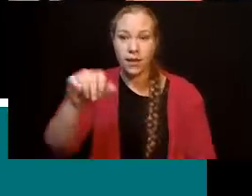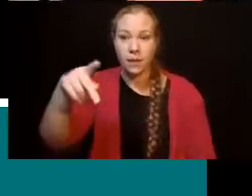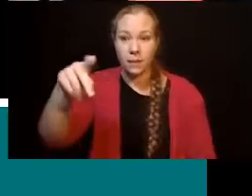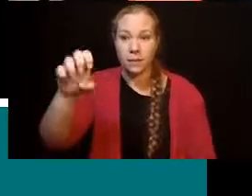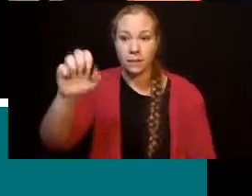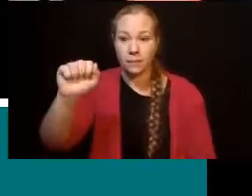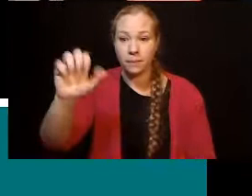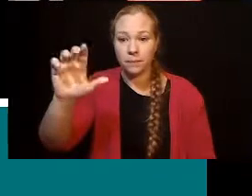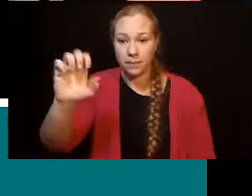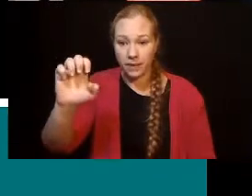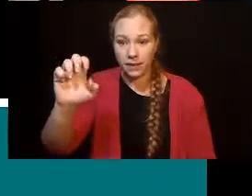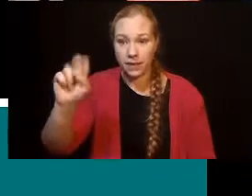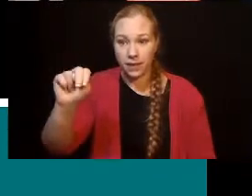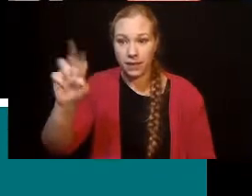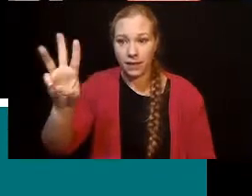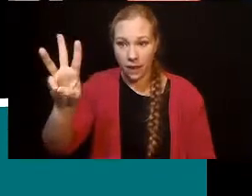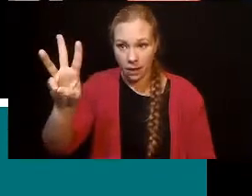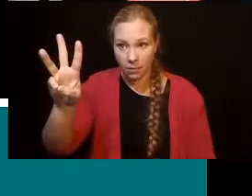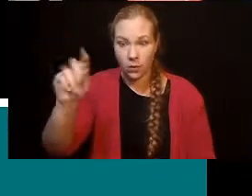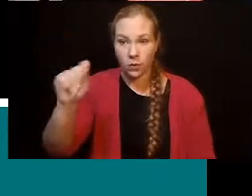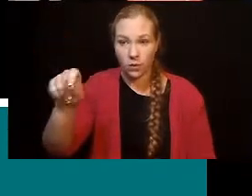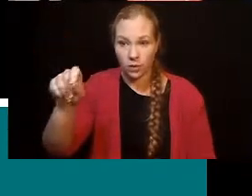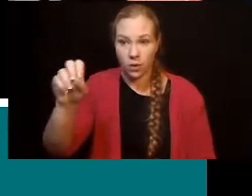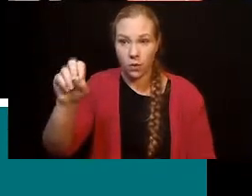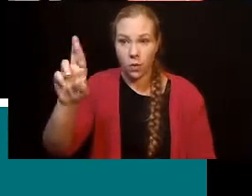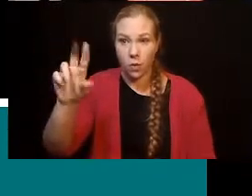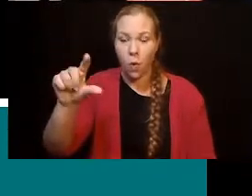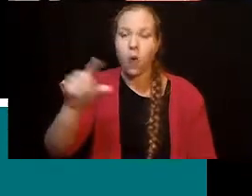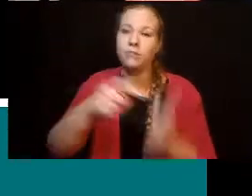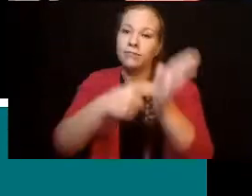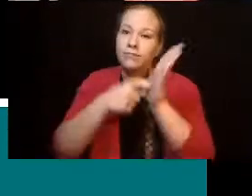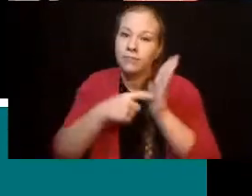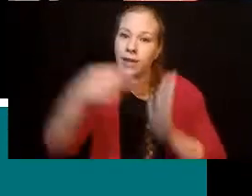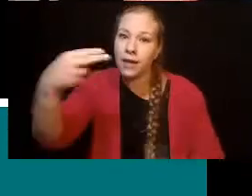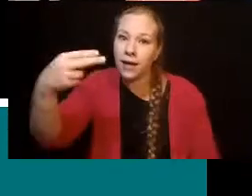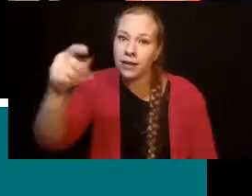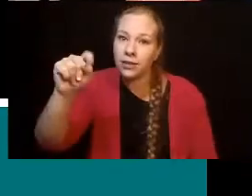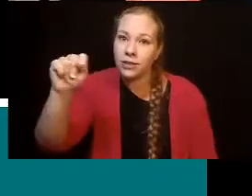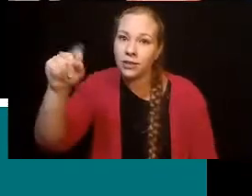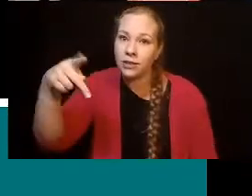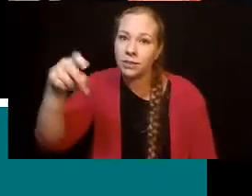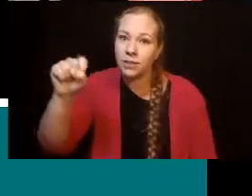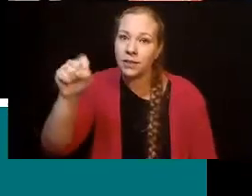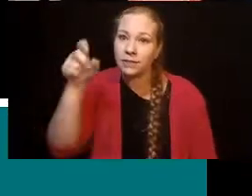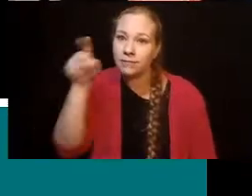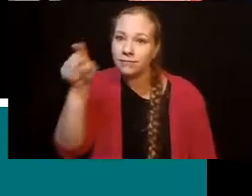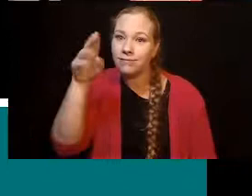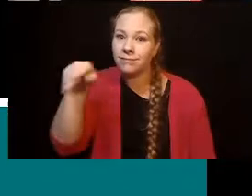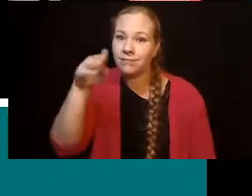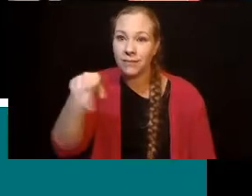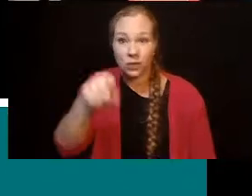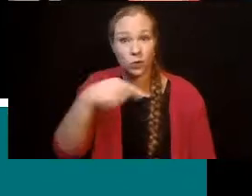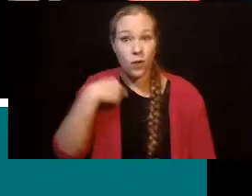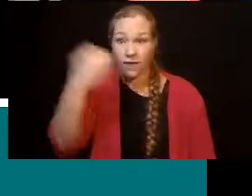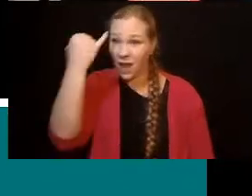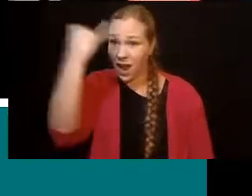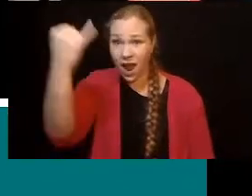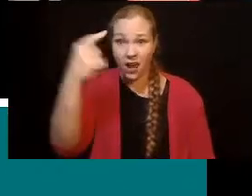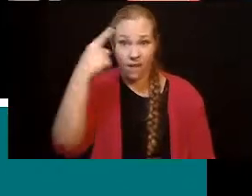it's going to show up strange. And if anyone knows a good webmaster, I'd love to hear of that information.